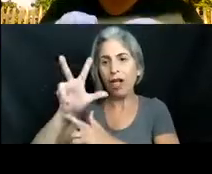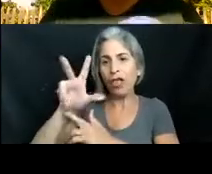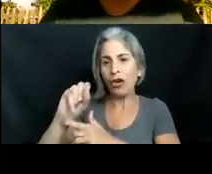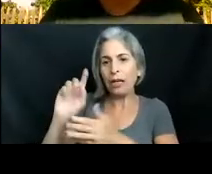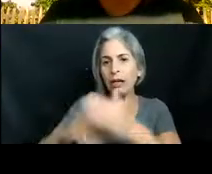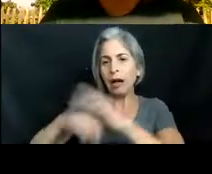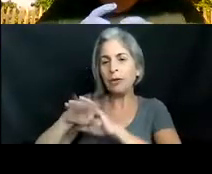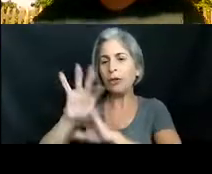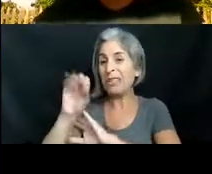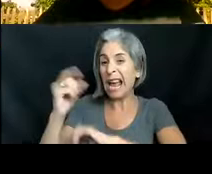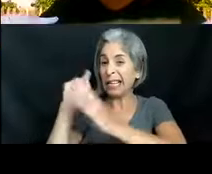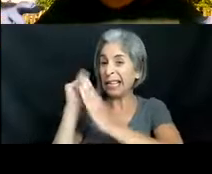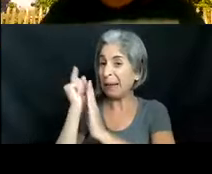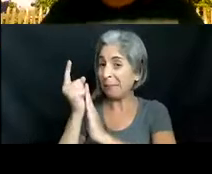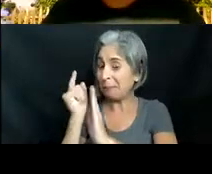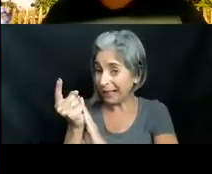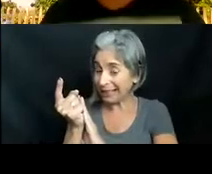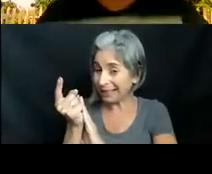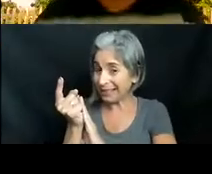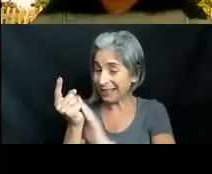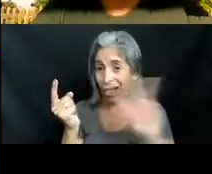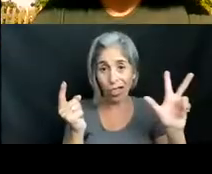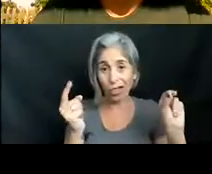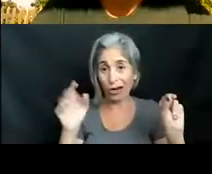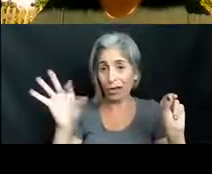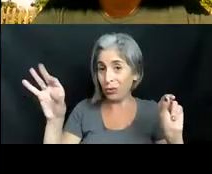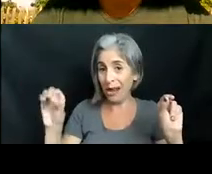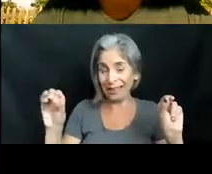break down the toxins before it could spread throughout the rest of your body.